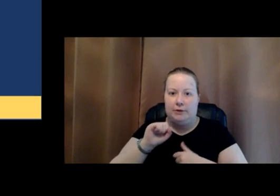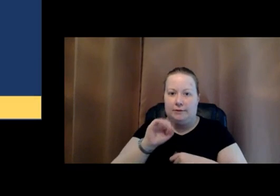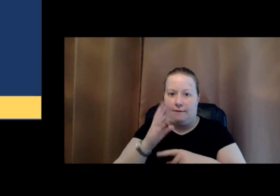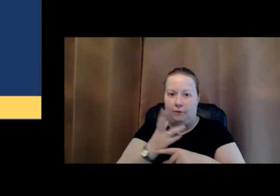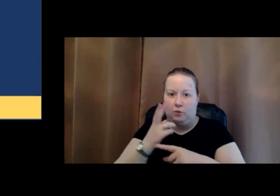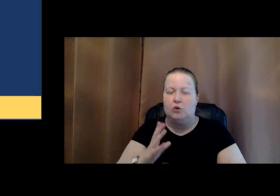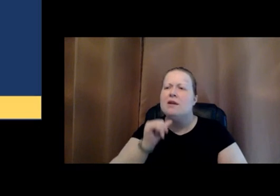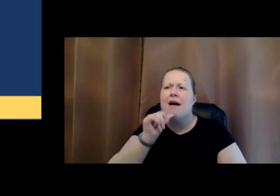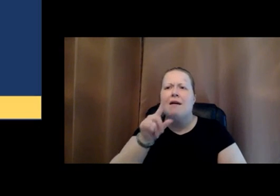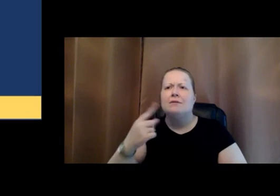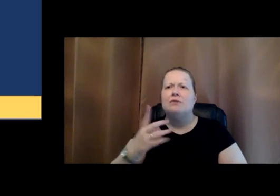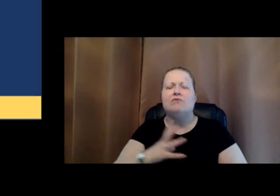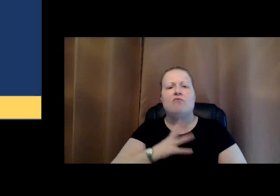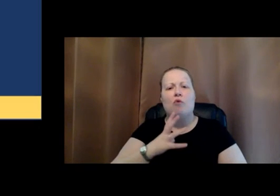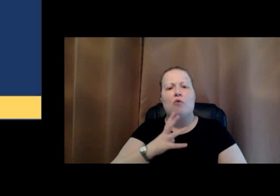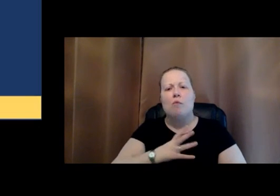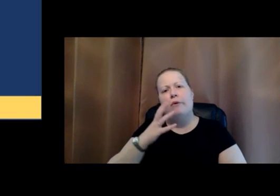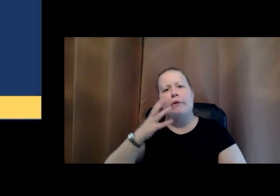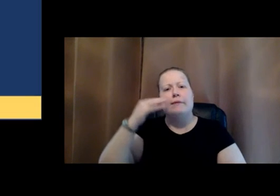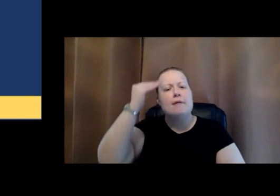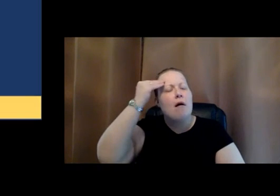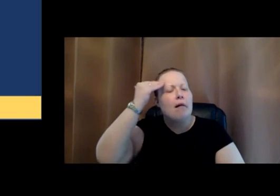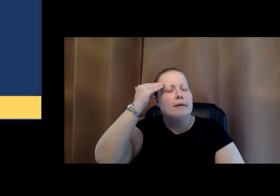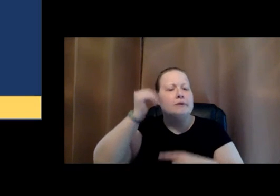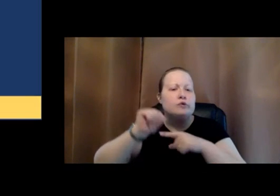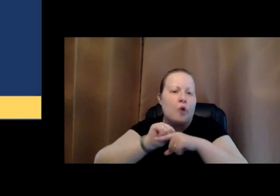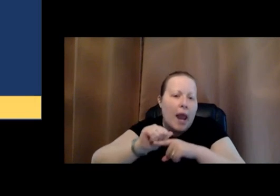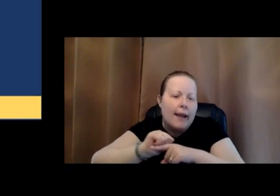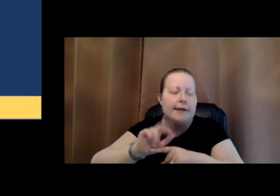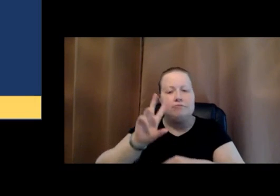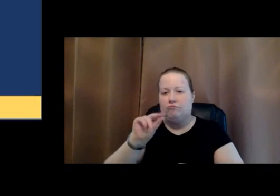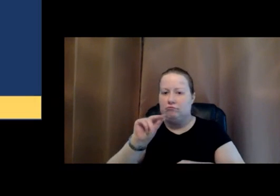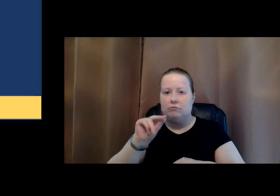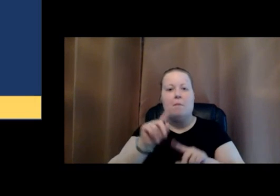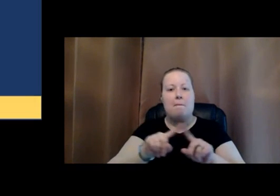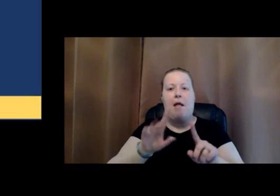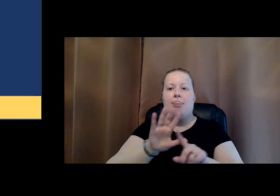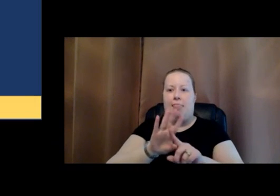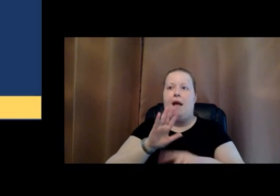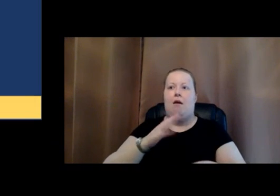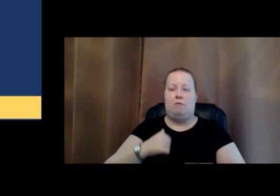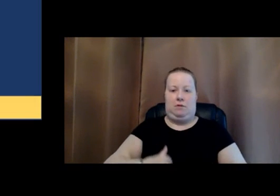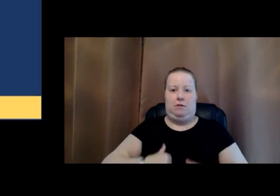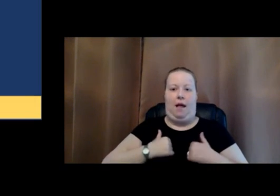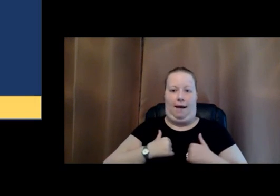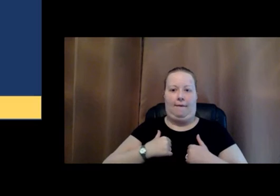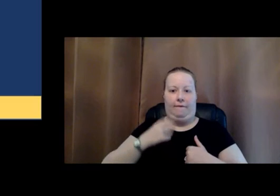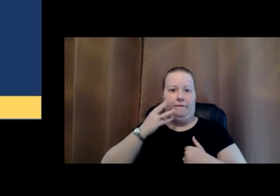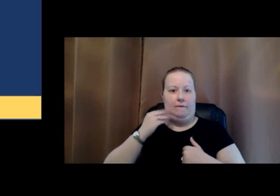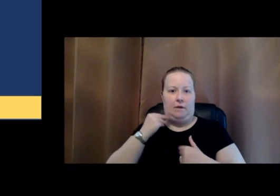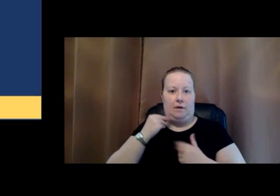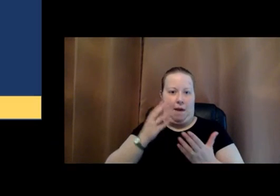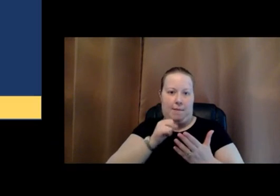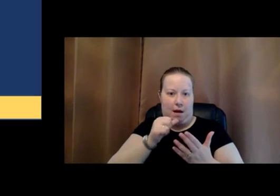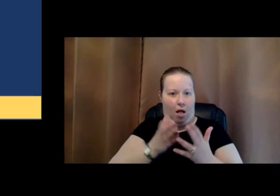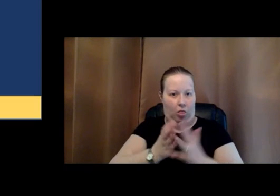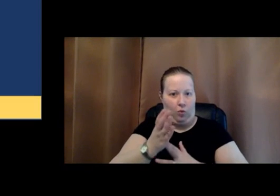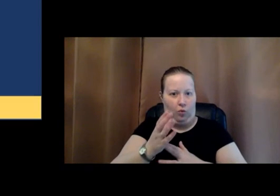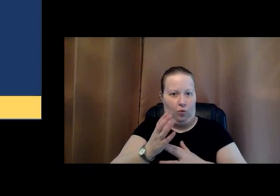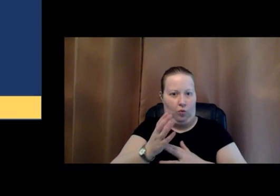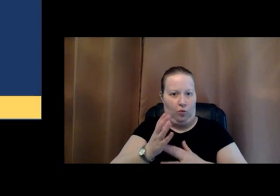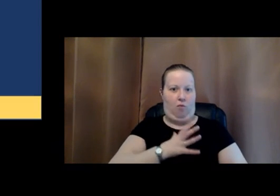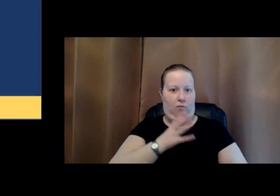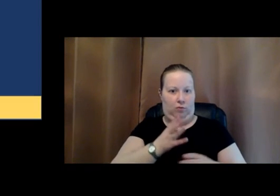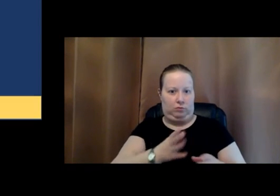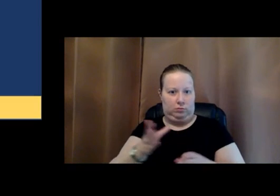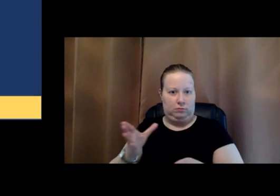experiences knowledge and training but also the lived experiences that may not be through formal channels we